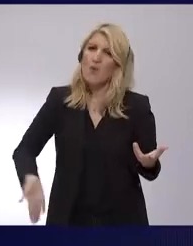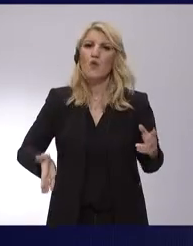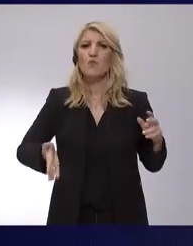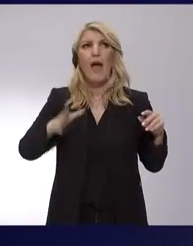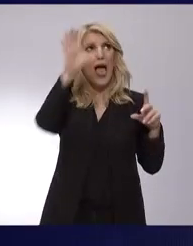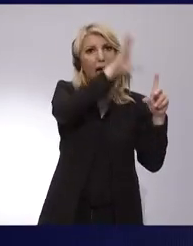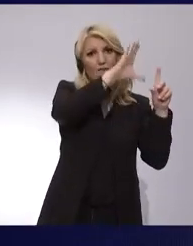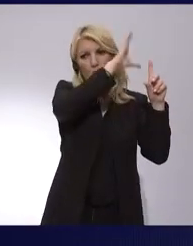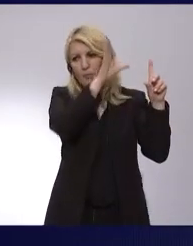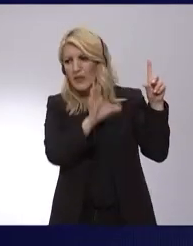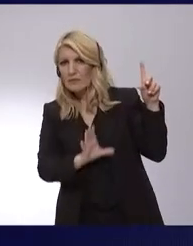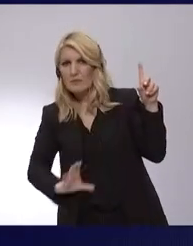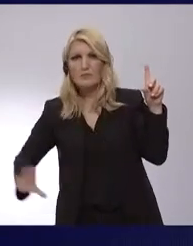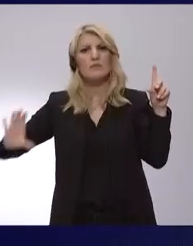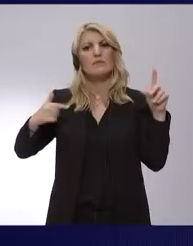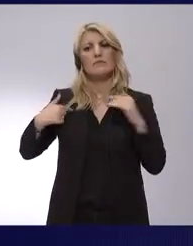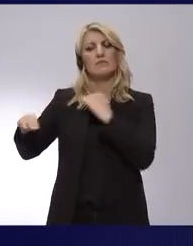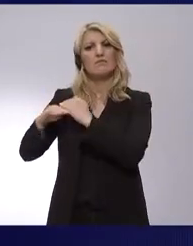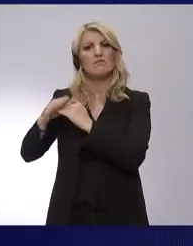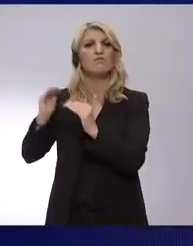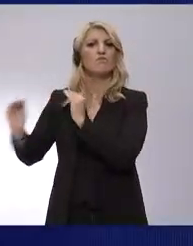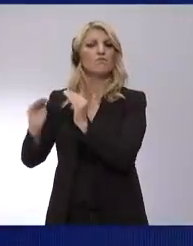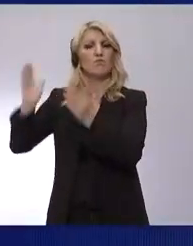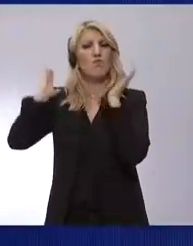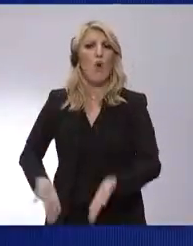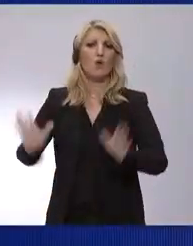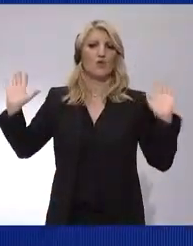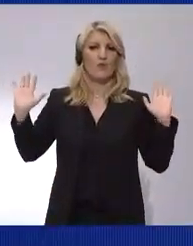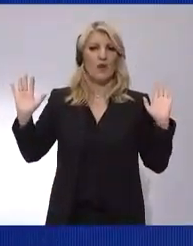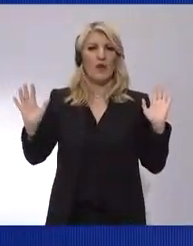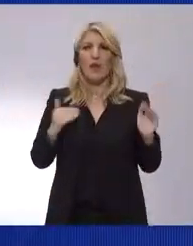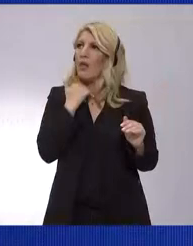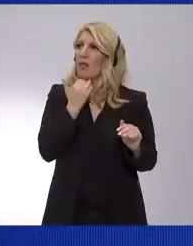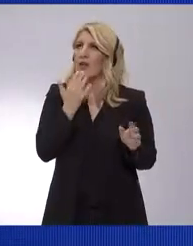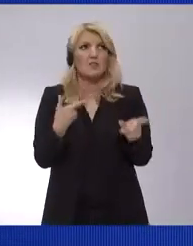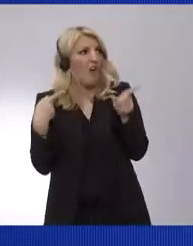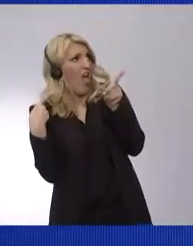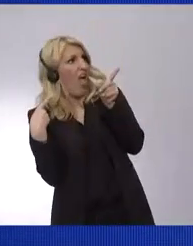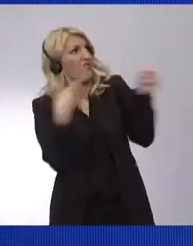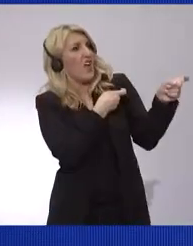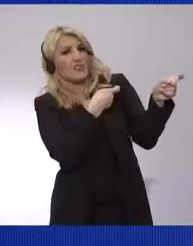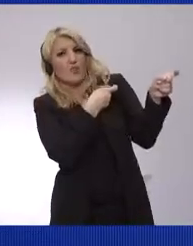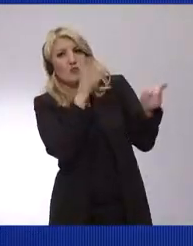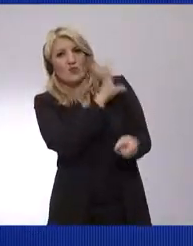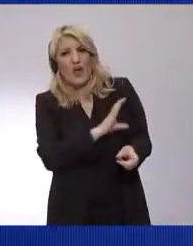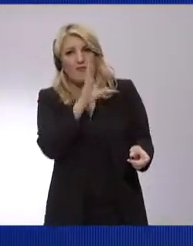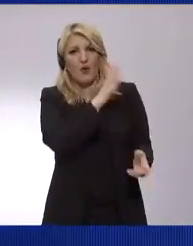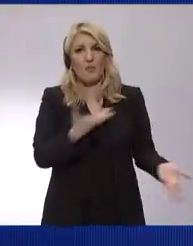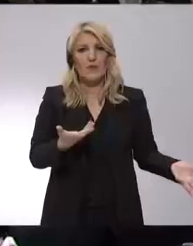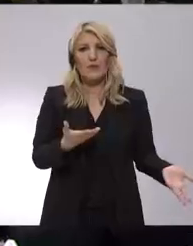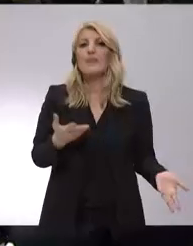blackmail the European Union to the strong Greek government. Thank you so much for this.